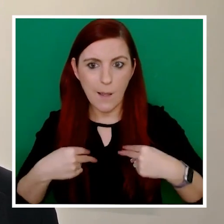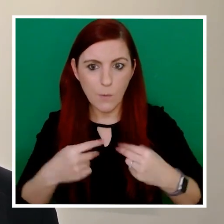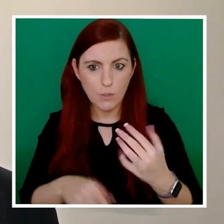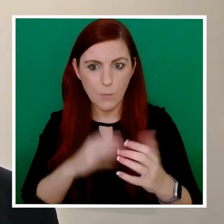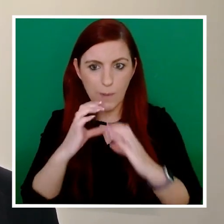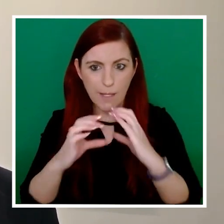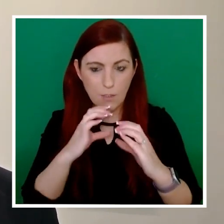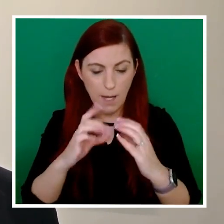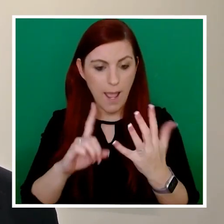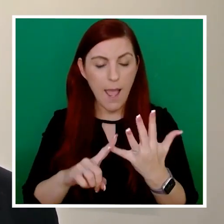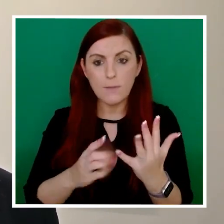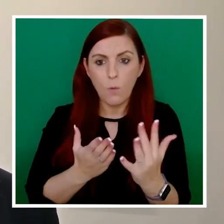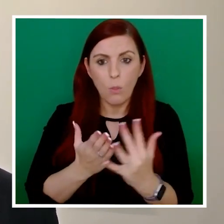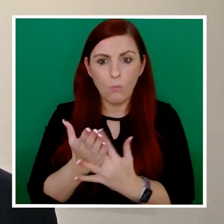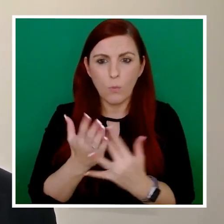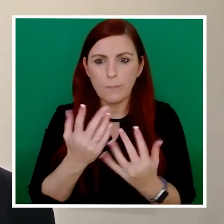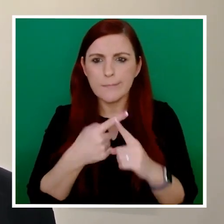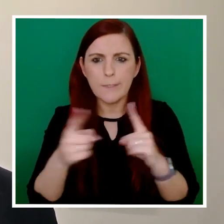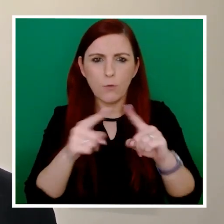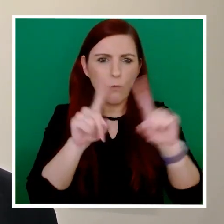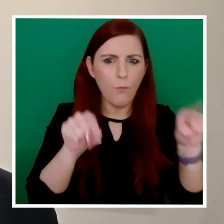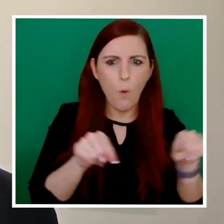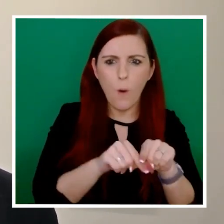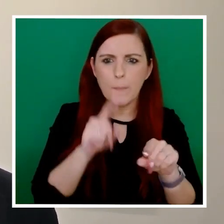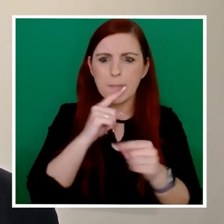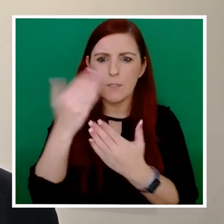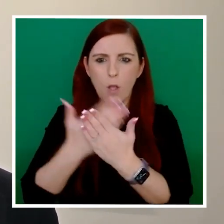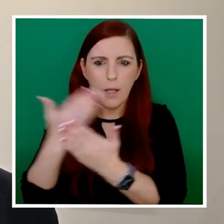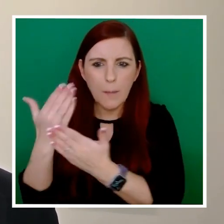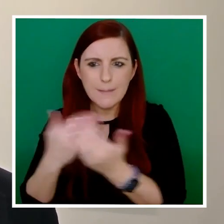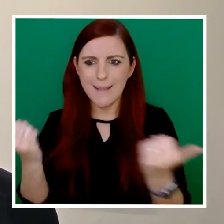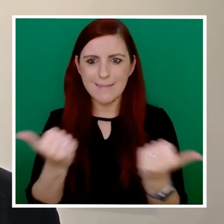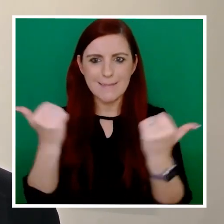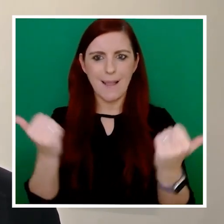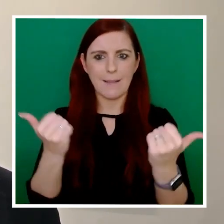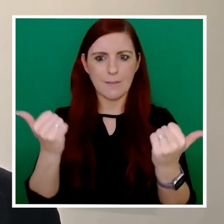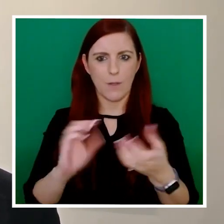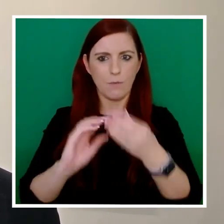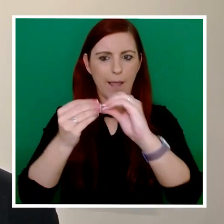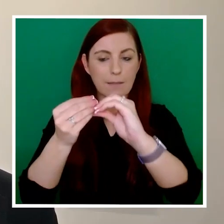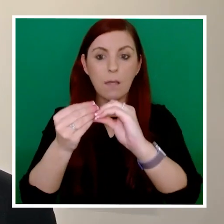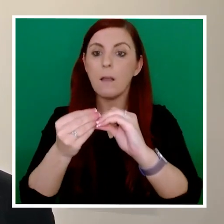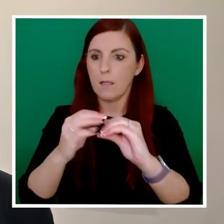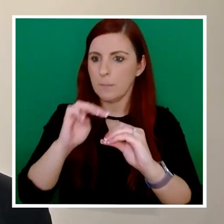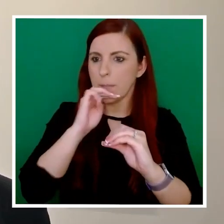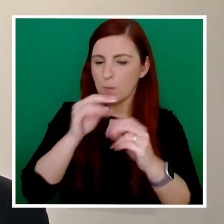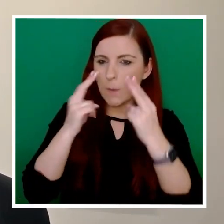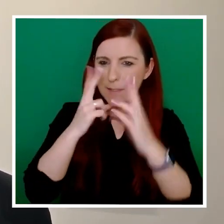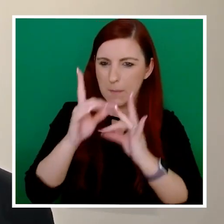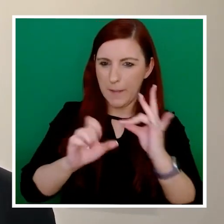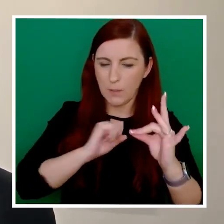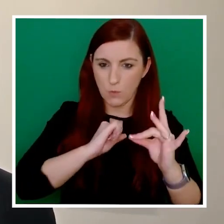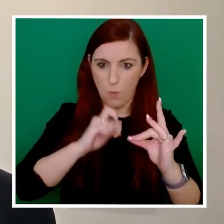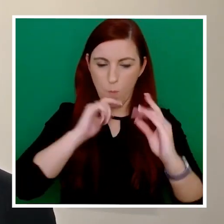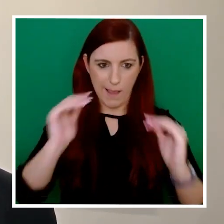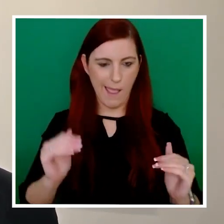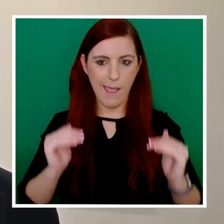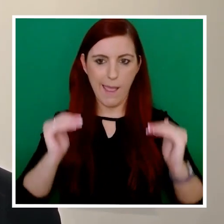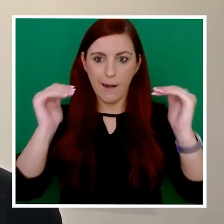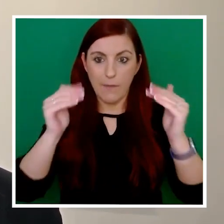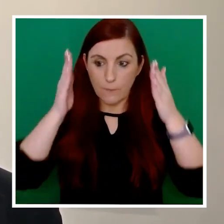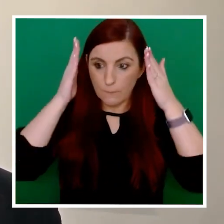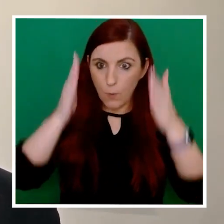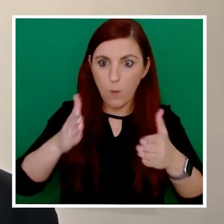and also through the forms and the documents and the signage that we produce. So what I'm saying is that we need to make sure that we elevate our customer focus